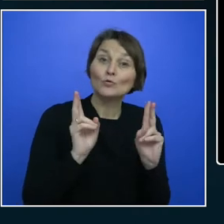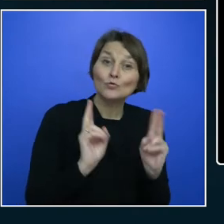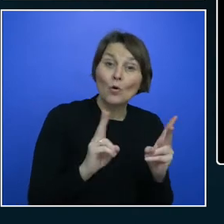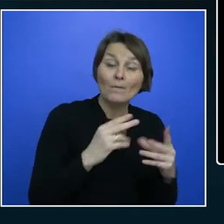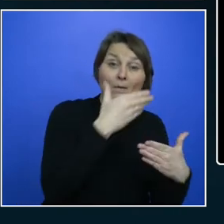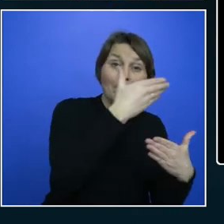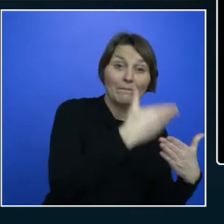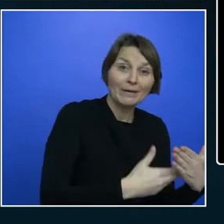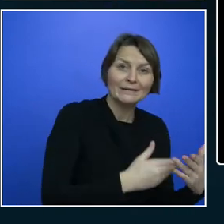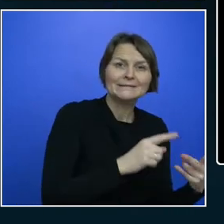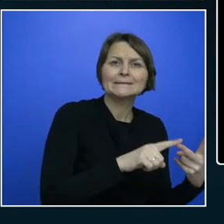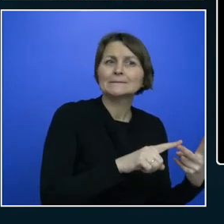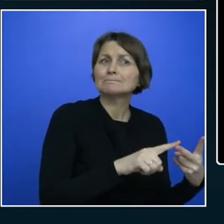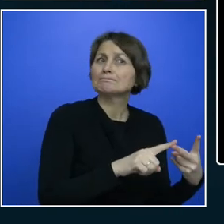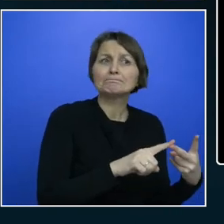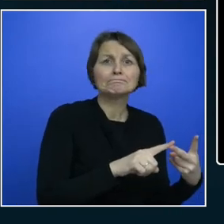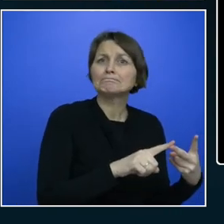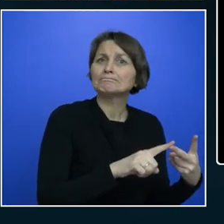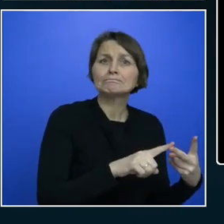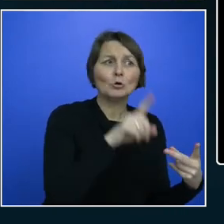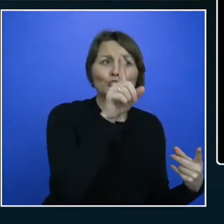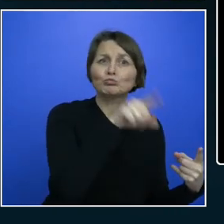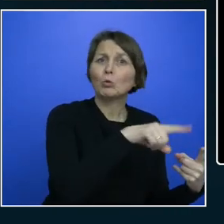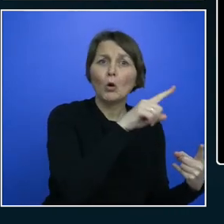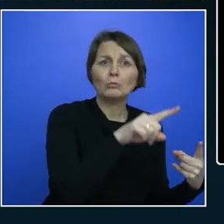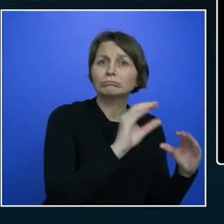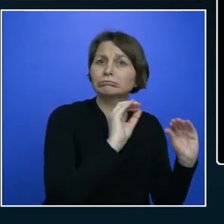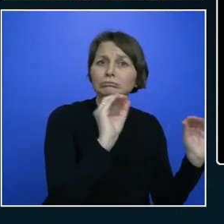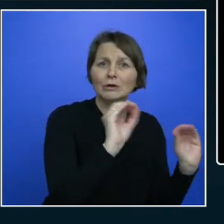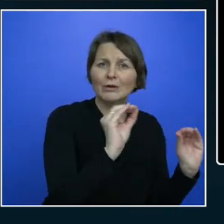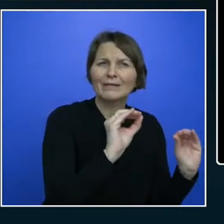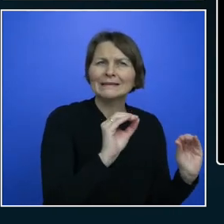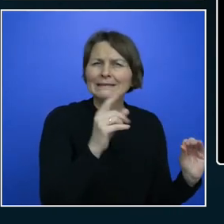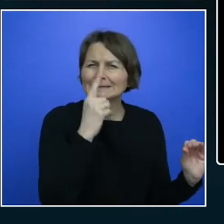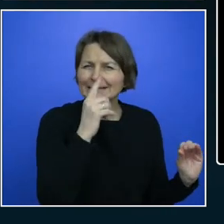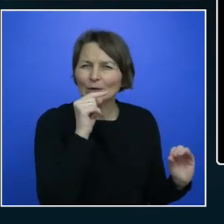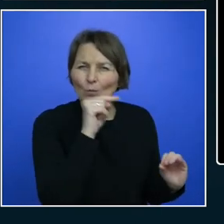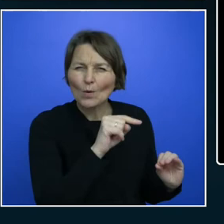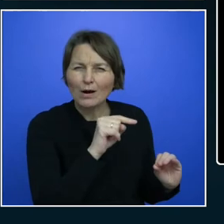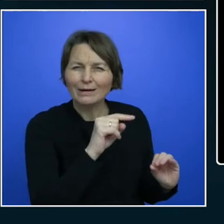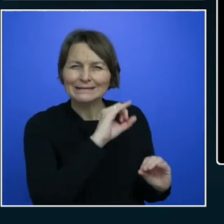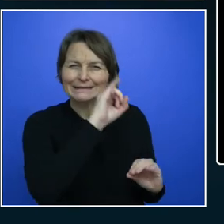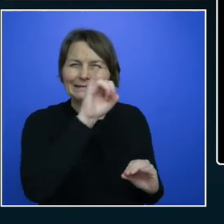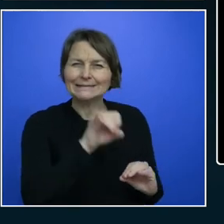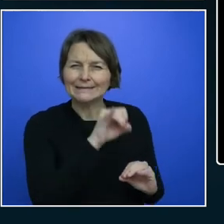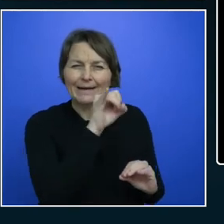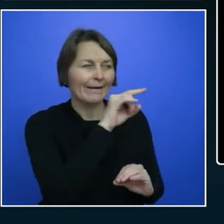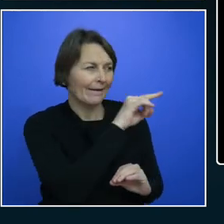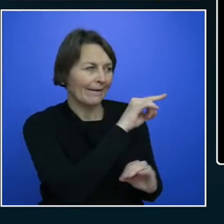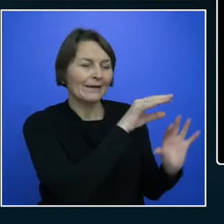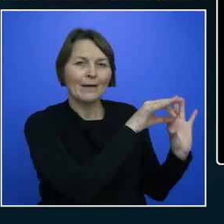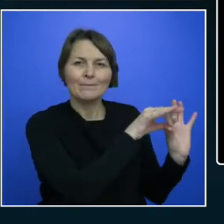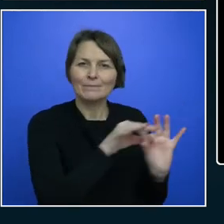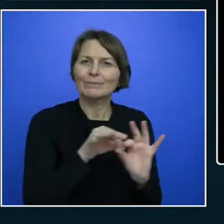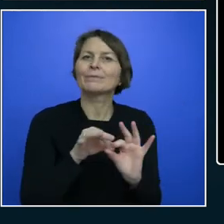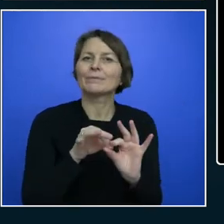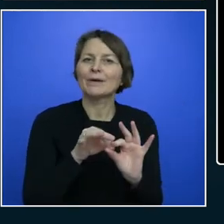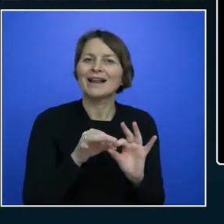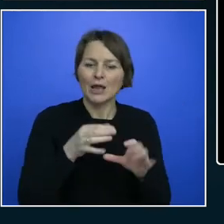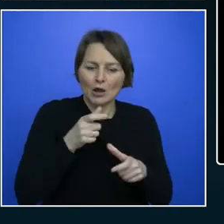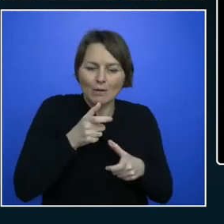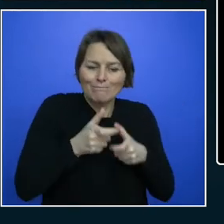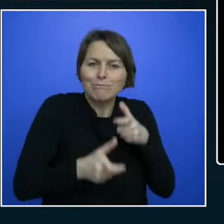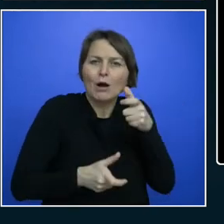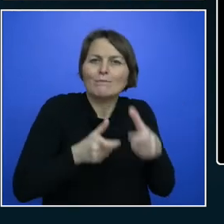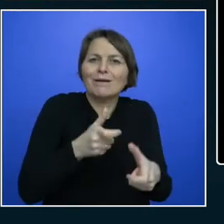then it hasn't got any errors. And it's got a little JUnit test there that I can run. And I'm going to put that into an Azure pipeline. And I'm going to show you how to